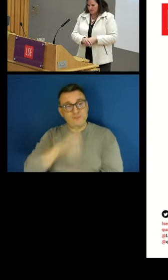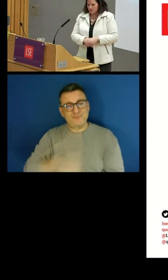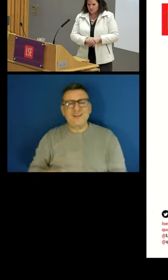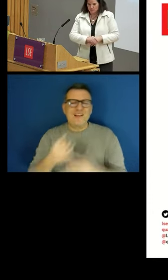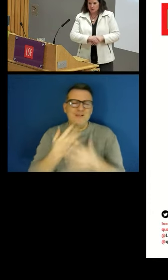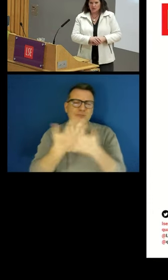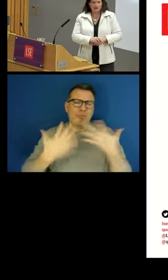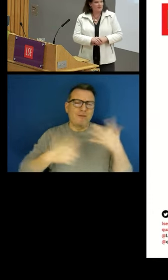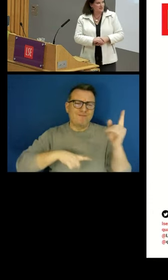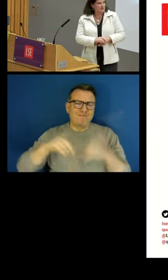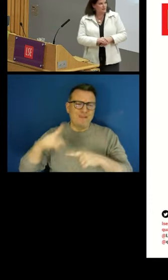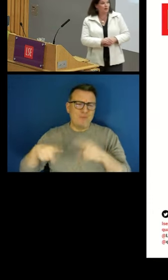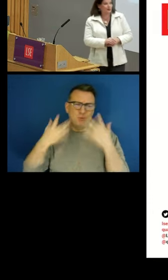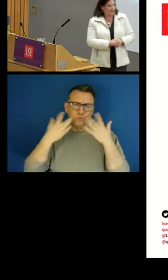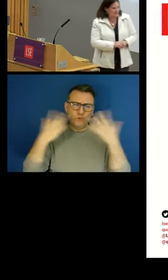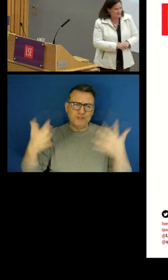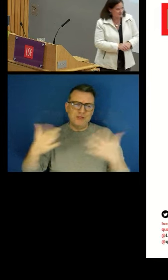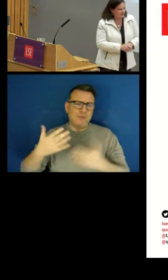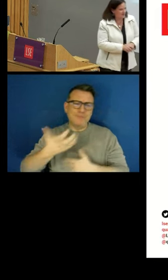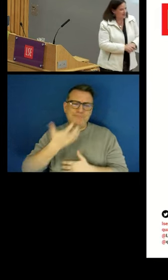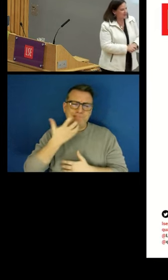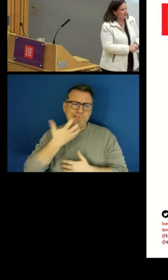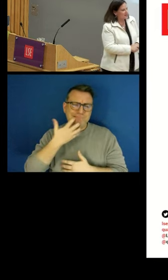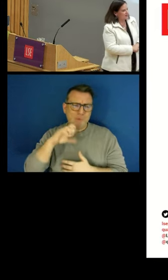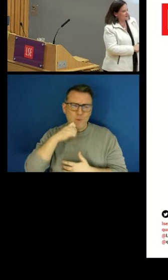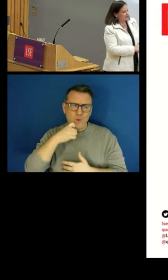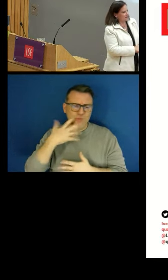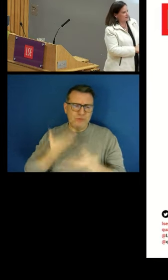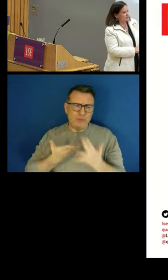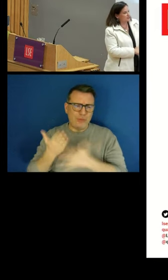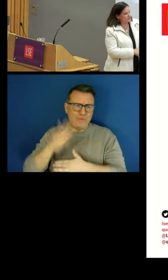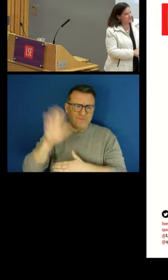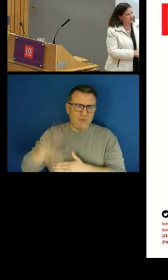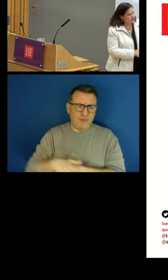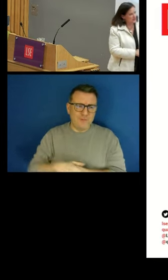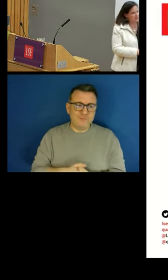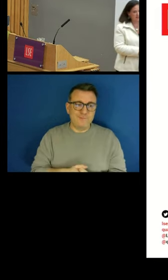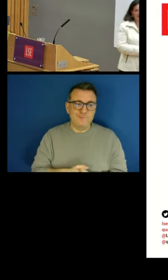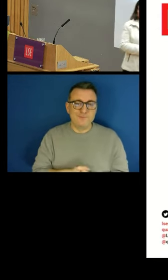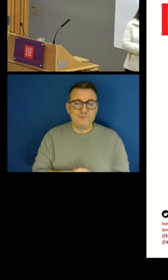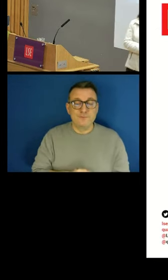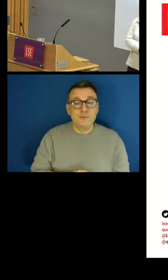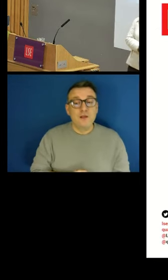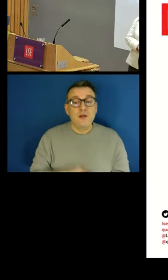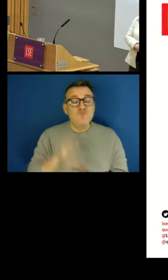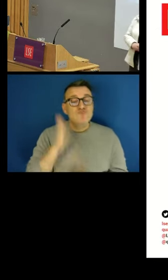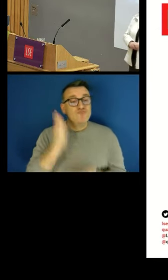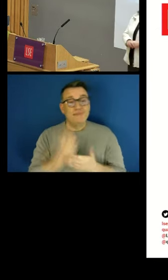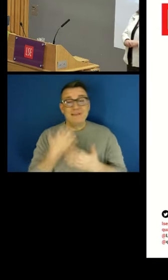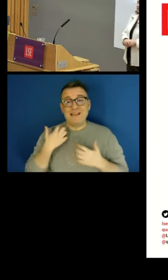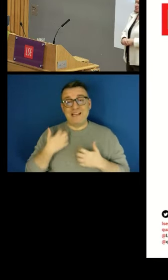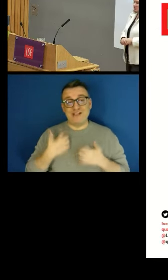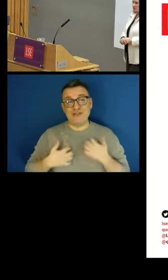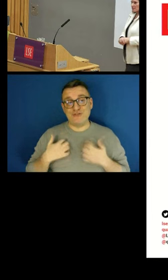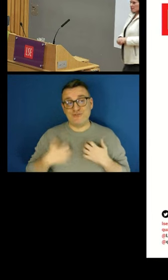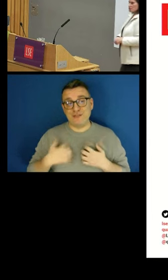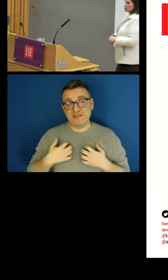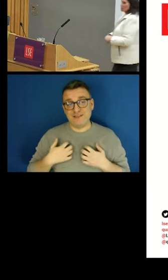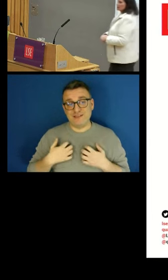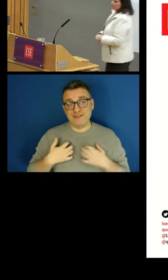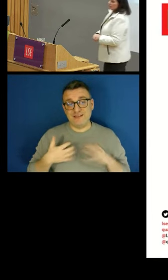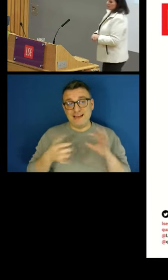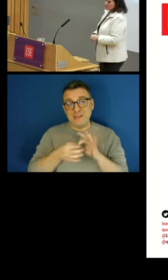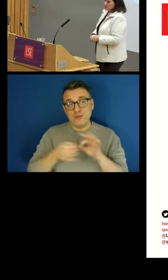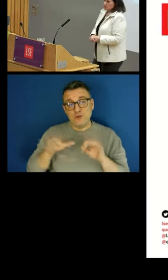I won't bore you with the details of all of them. Another thing that's interesting to look at is how this pans out over regions. So I